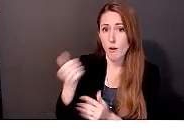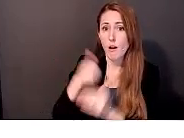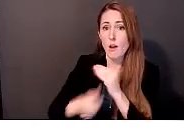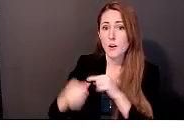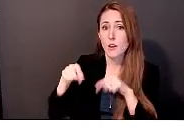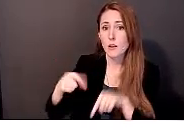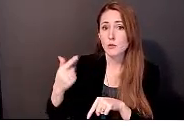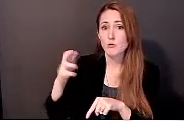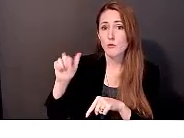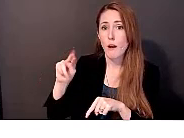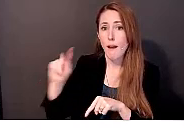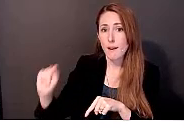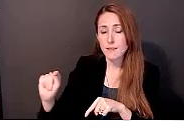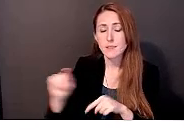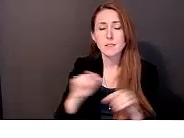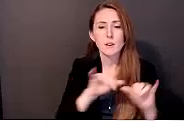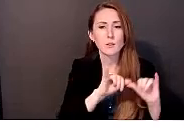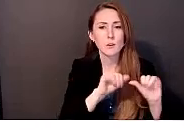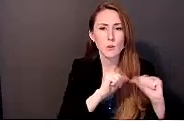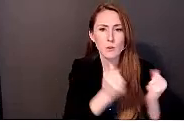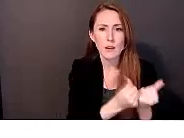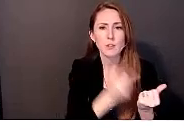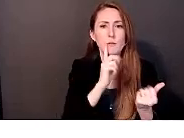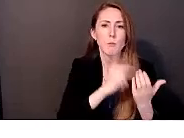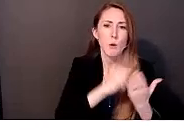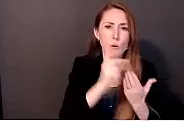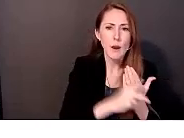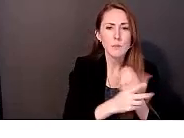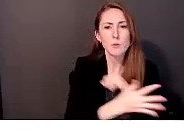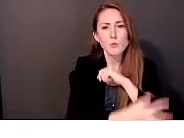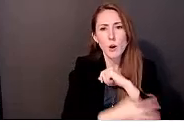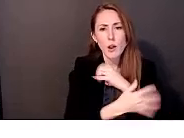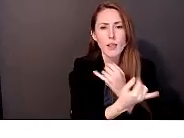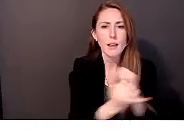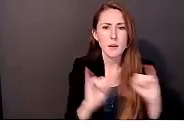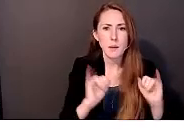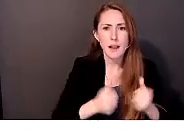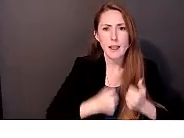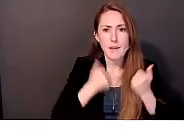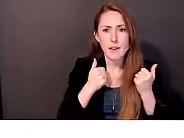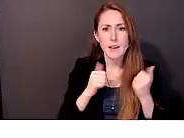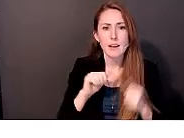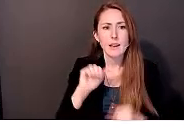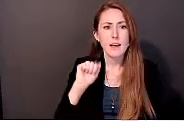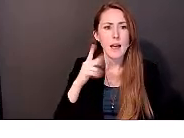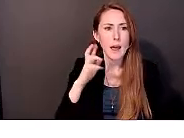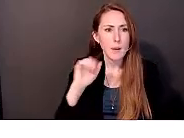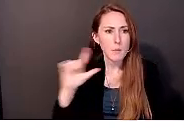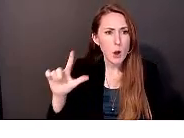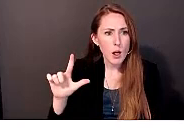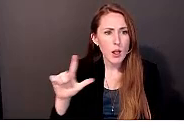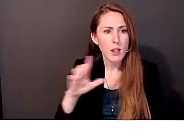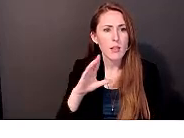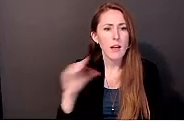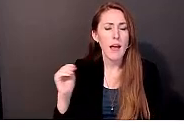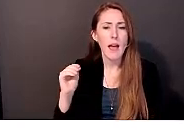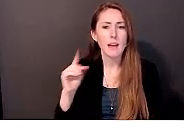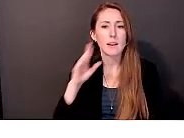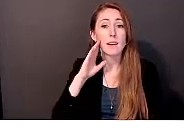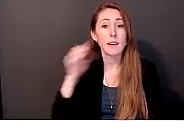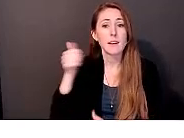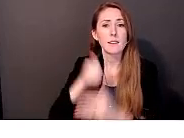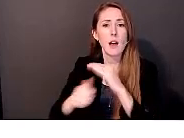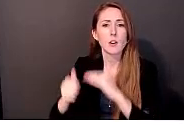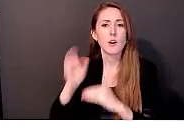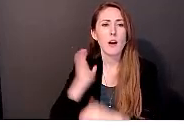for Programs in Rural Independent Living, uh, April, um, and then this is housed in our, the Research and Training